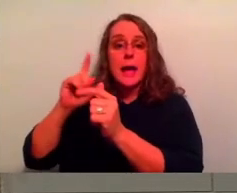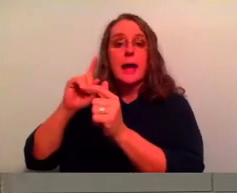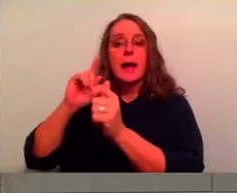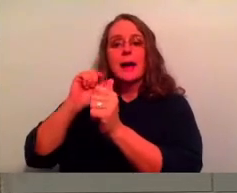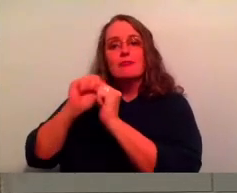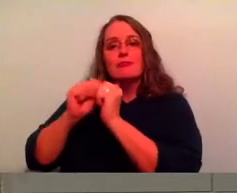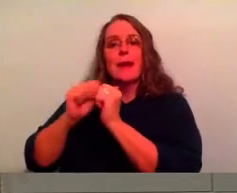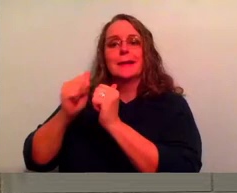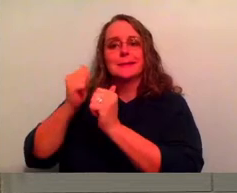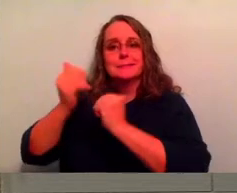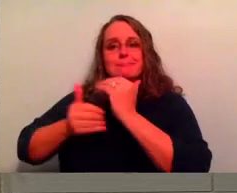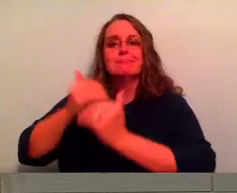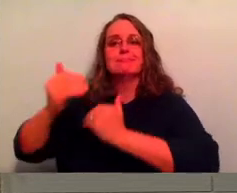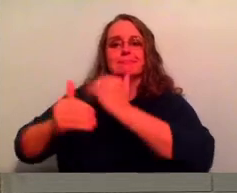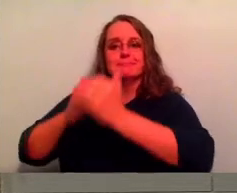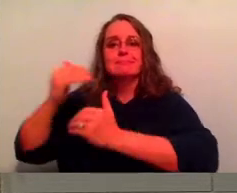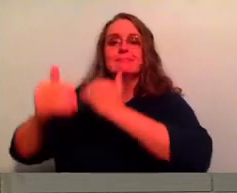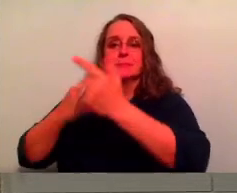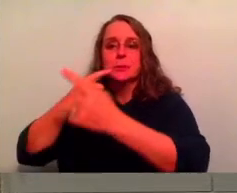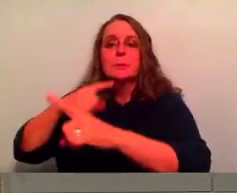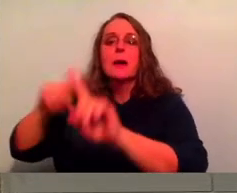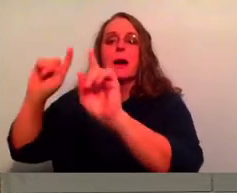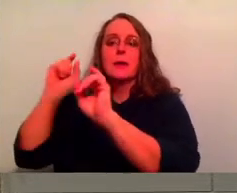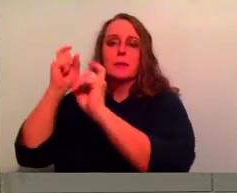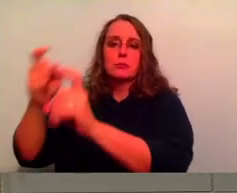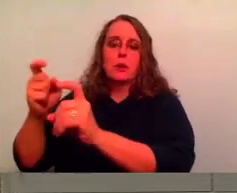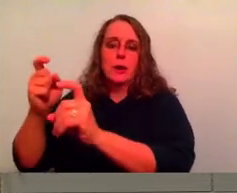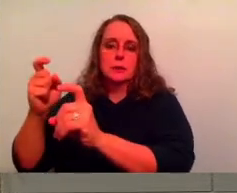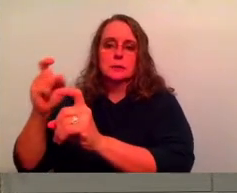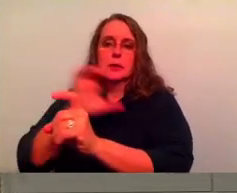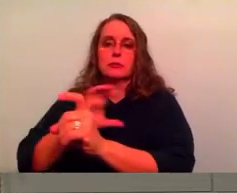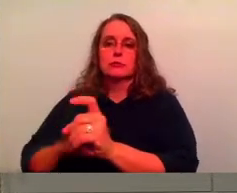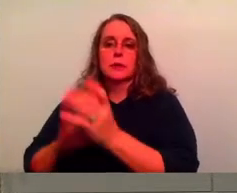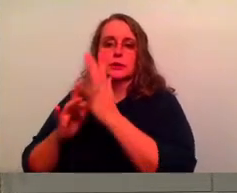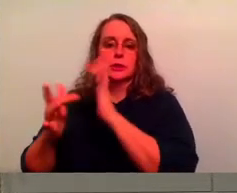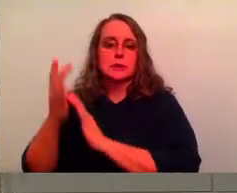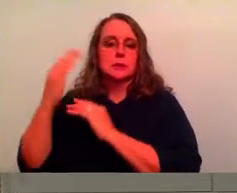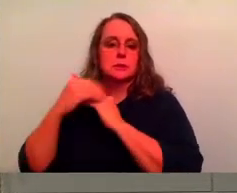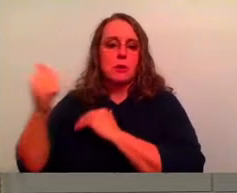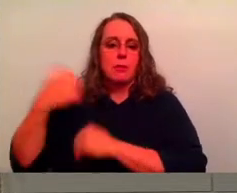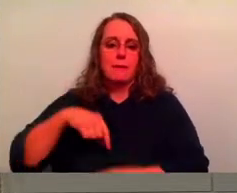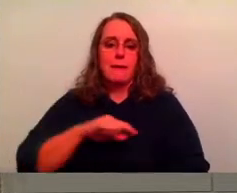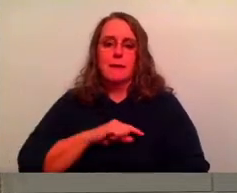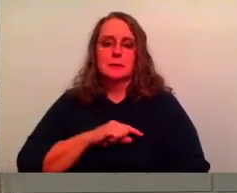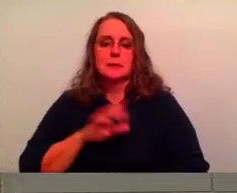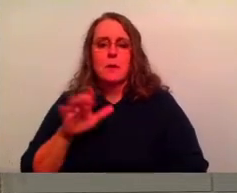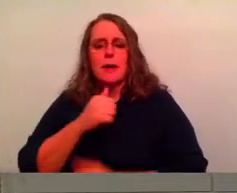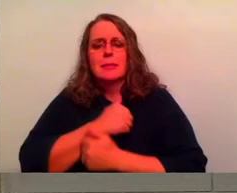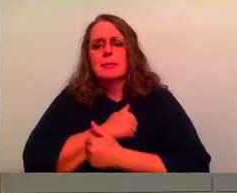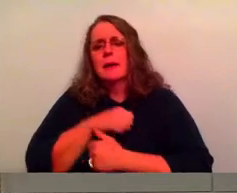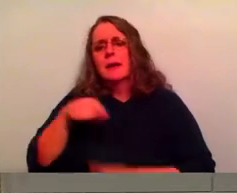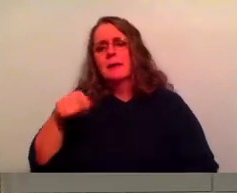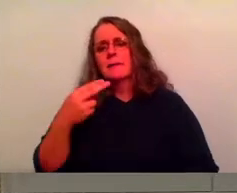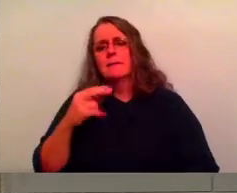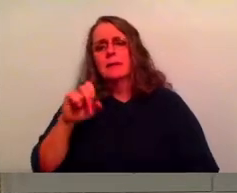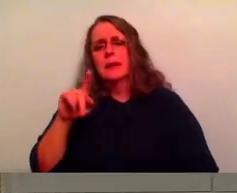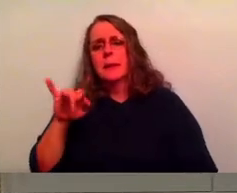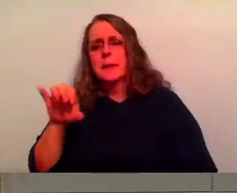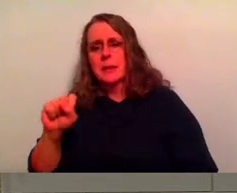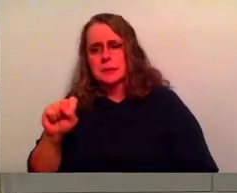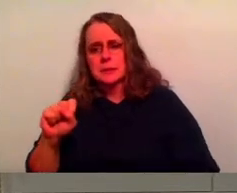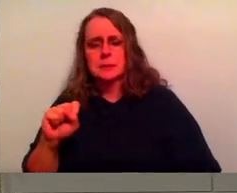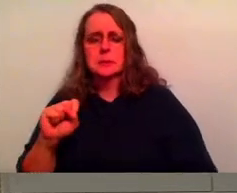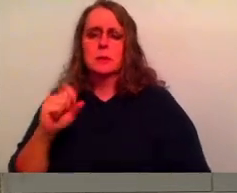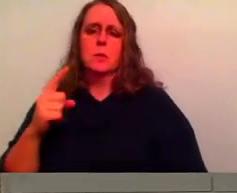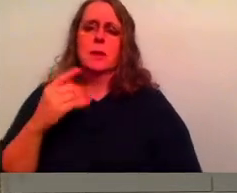prize for which God through Christ Jesus is calling us. Man, so I love Philippians. Philippians is one of my favorite books. Uh,